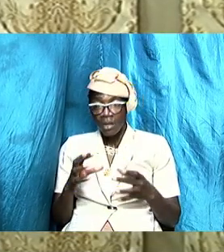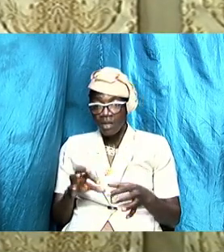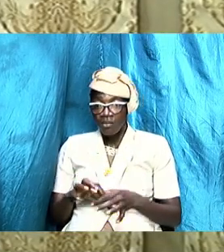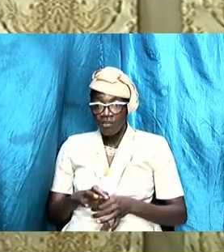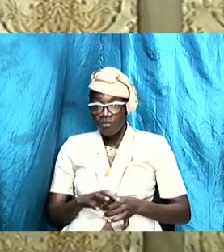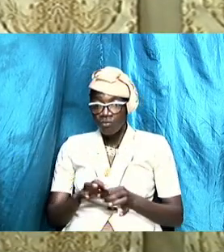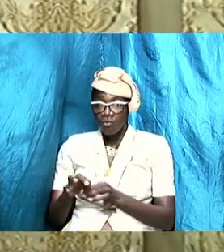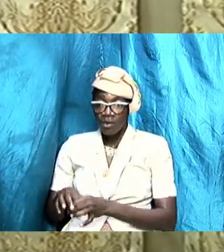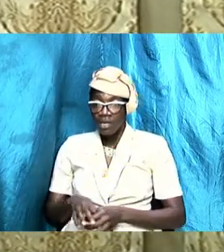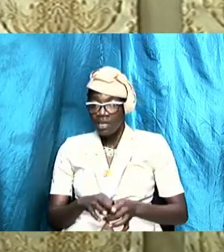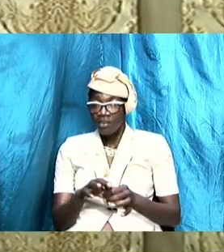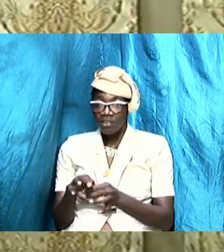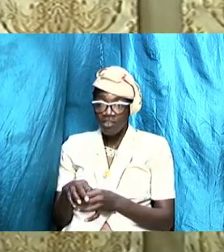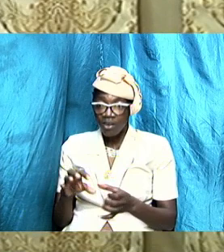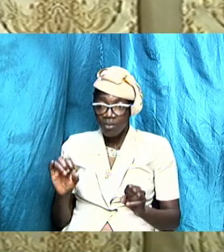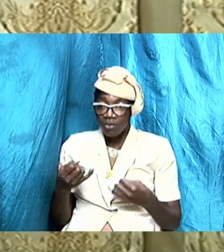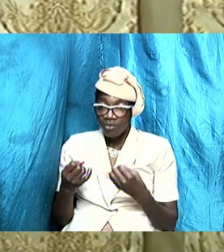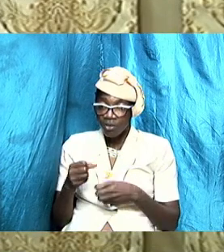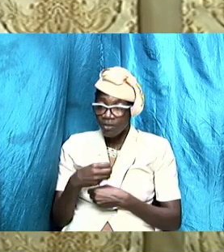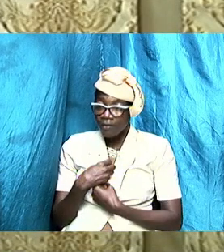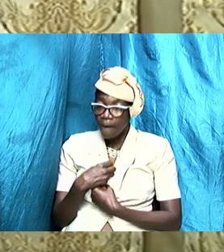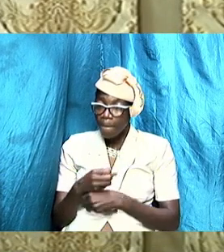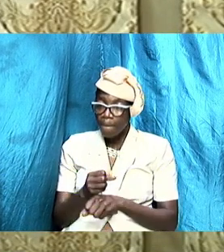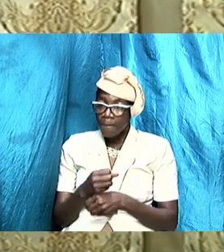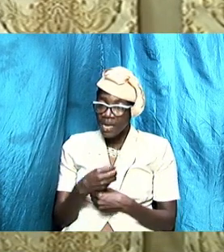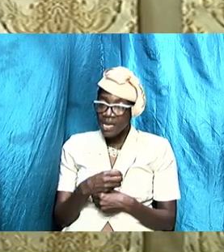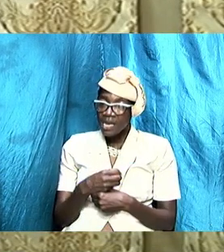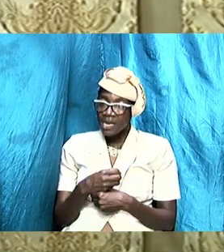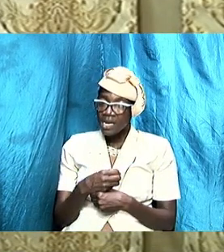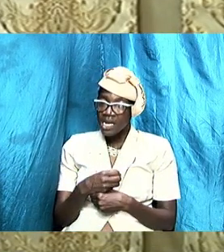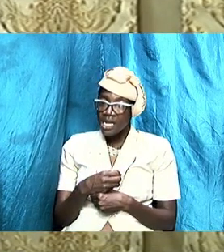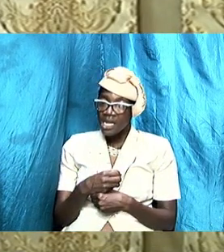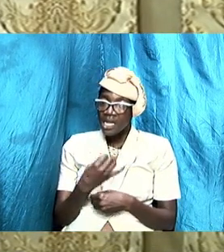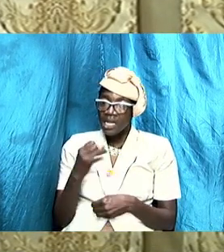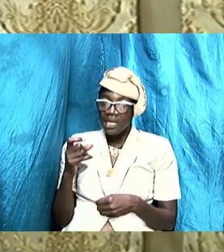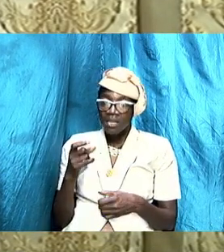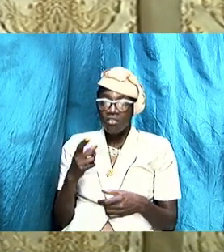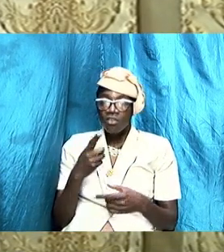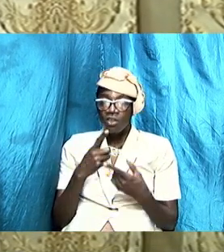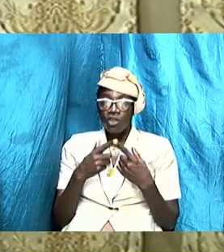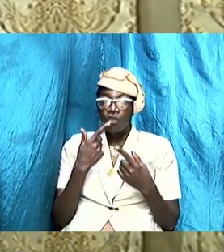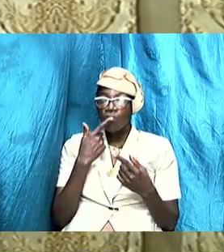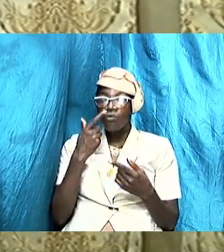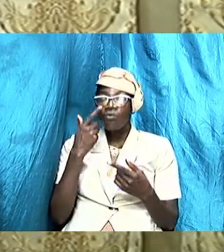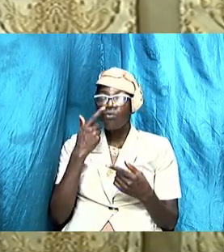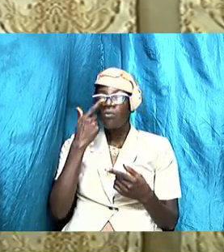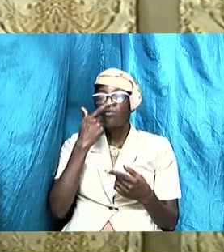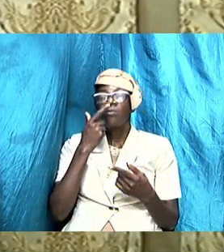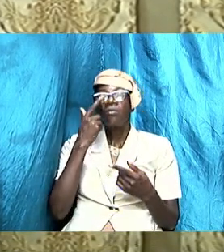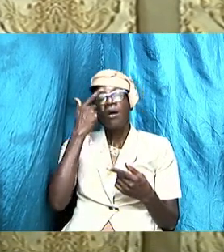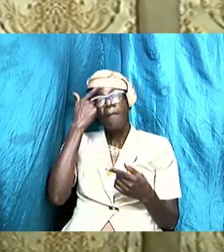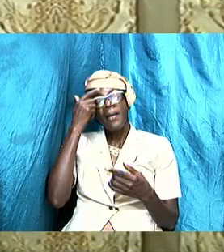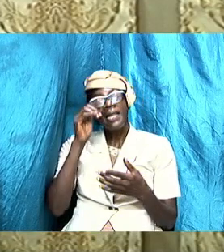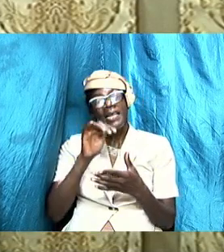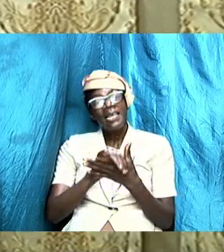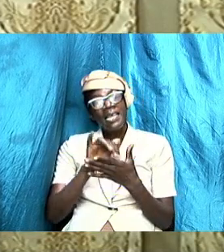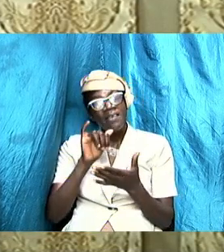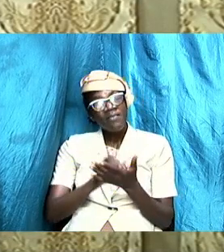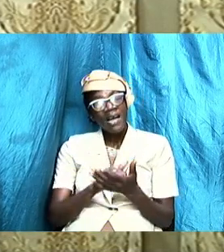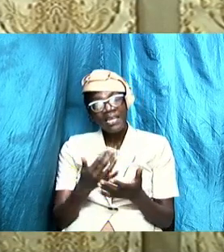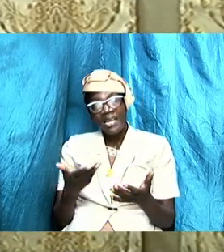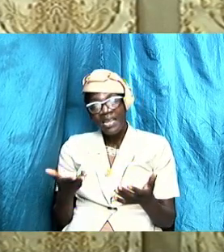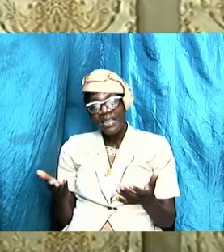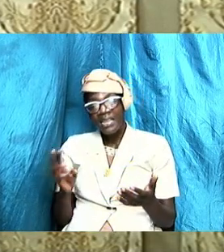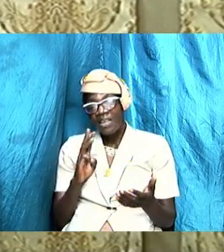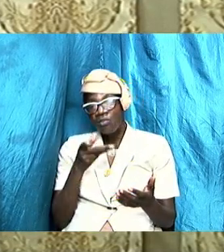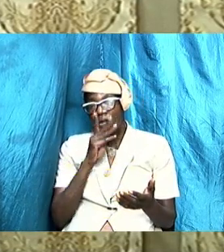make is to believe that things will be